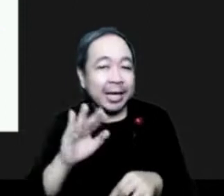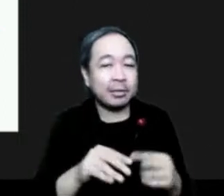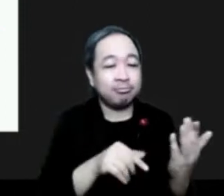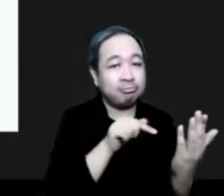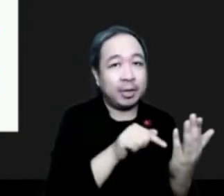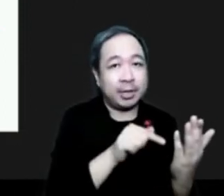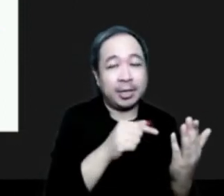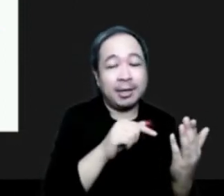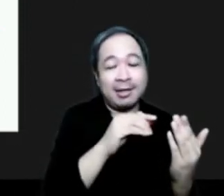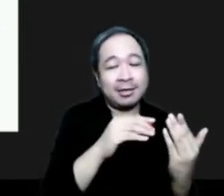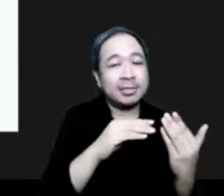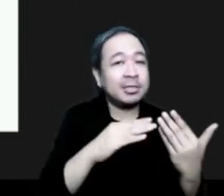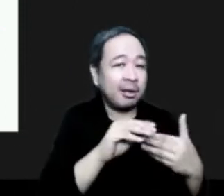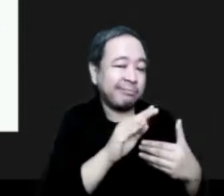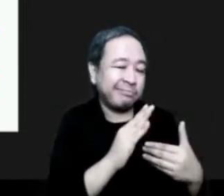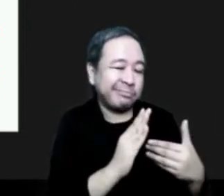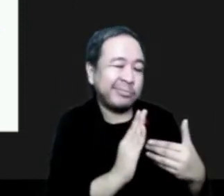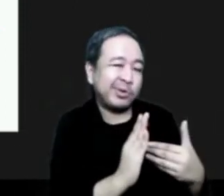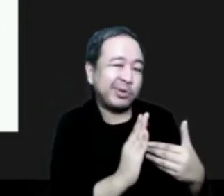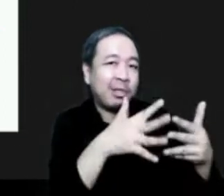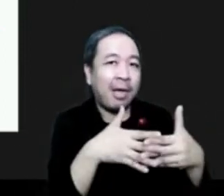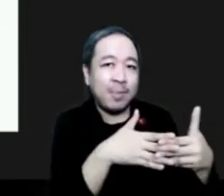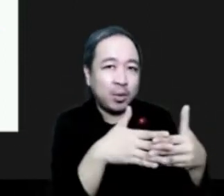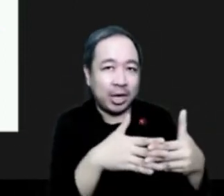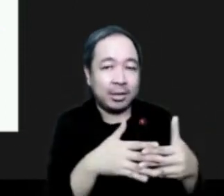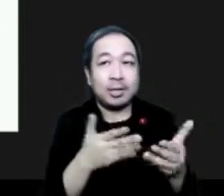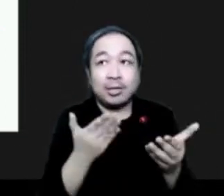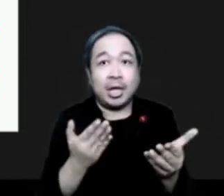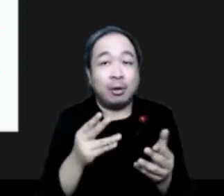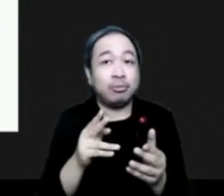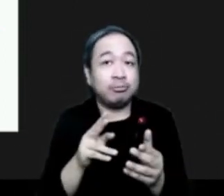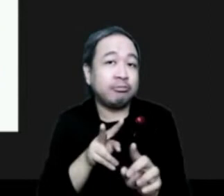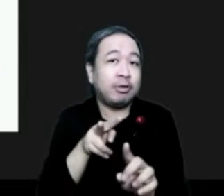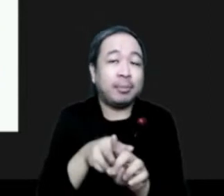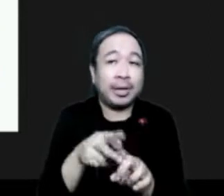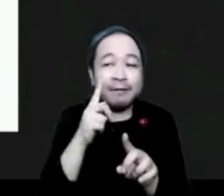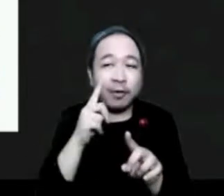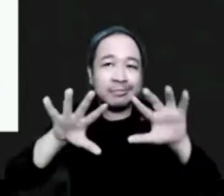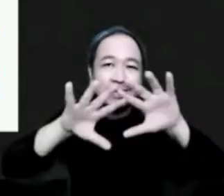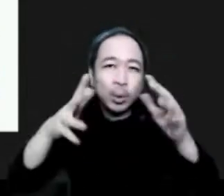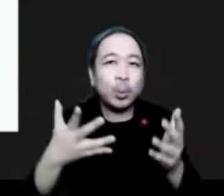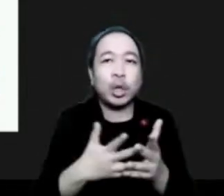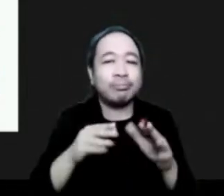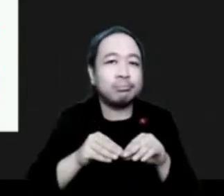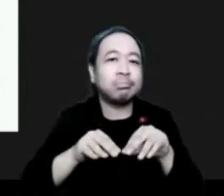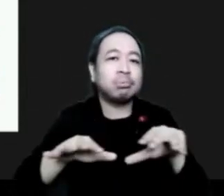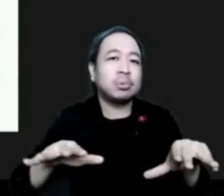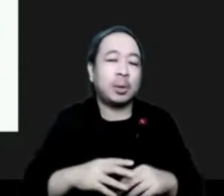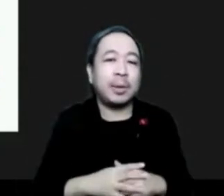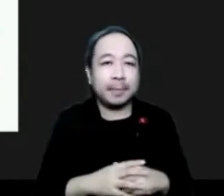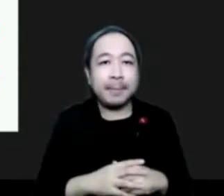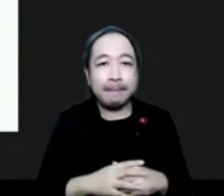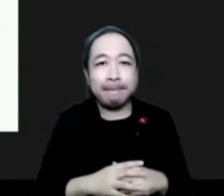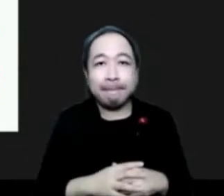build the other centers across the world. So, last summer, we